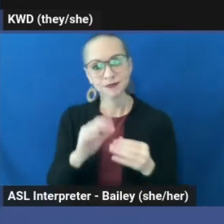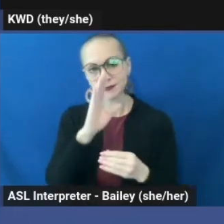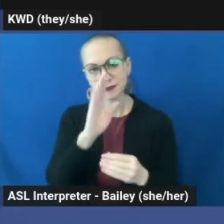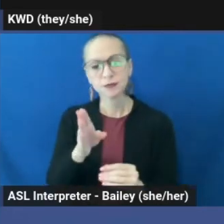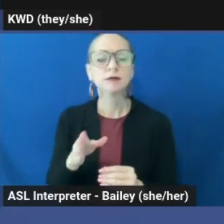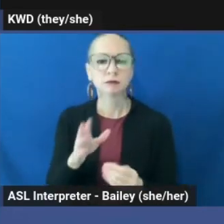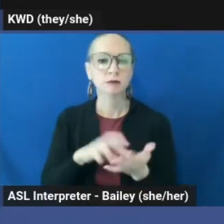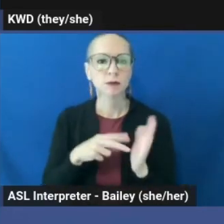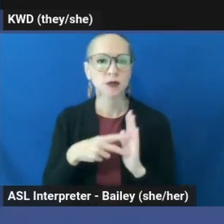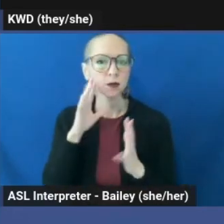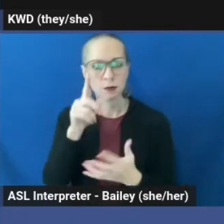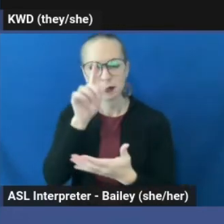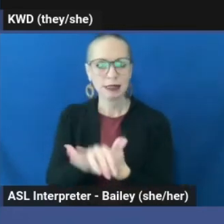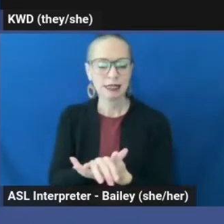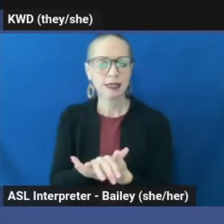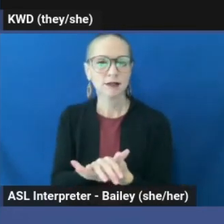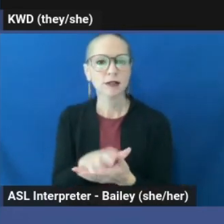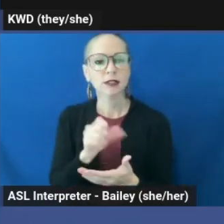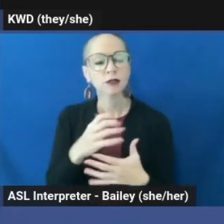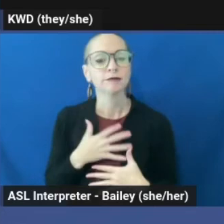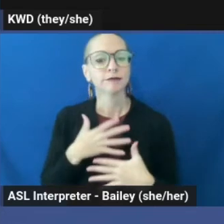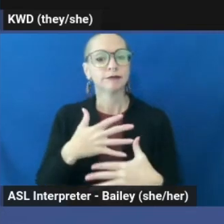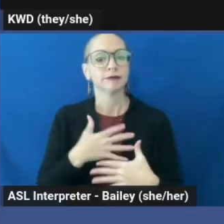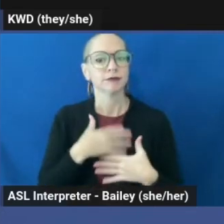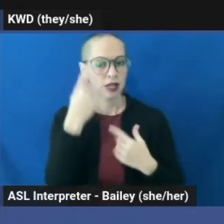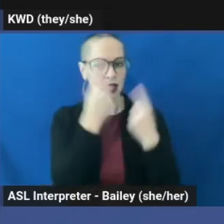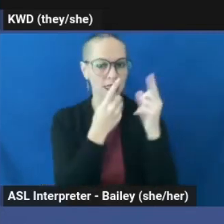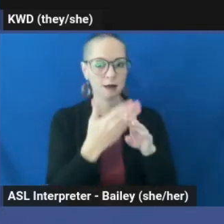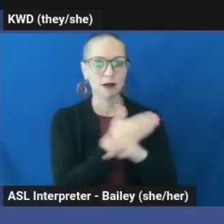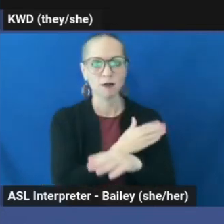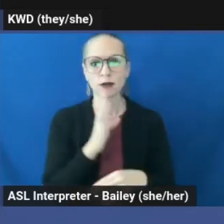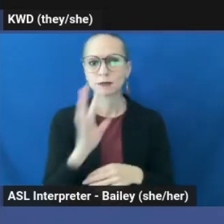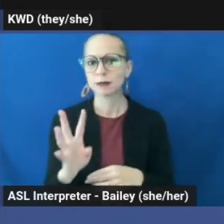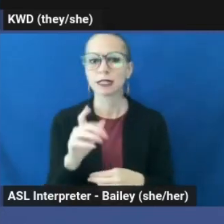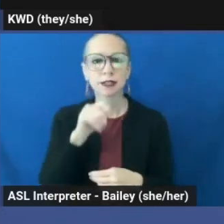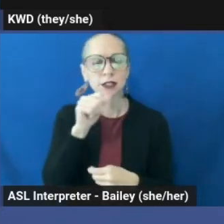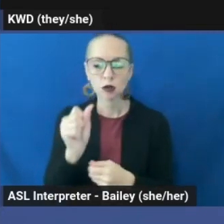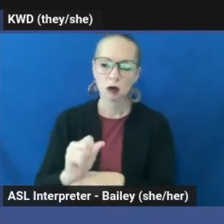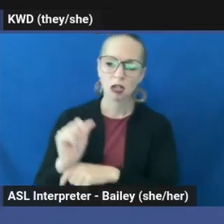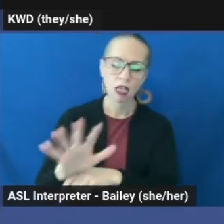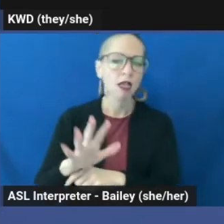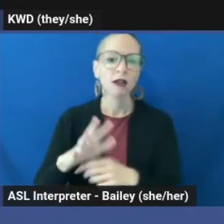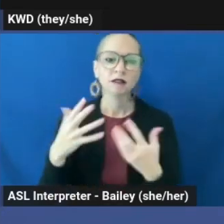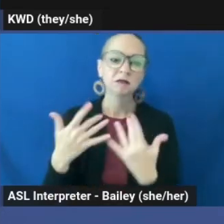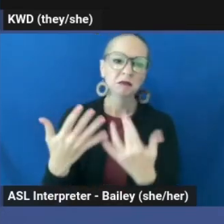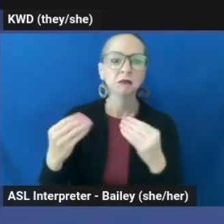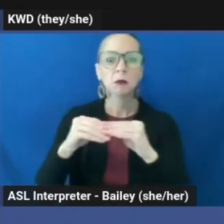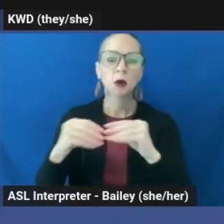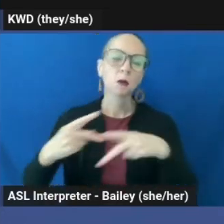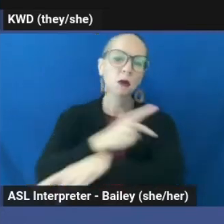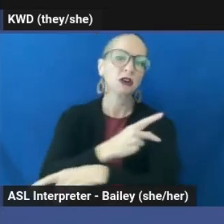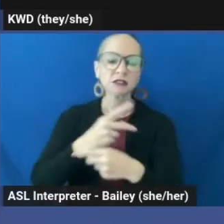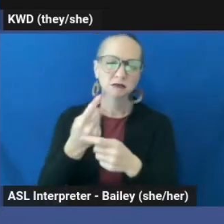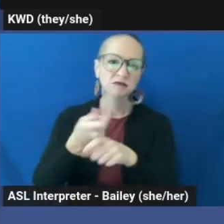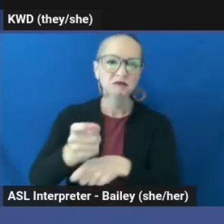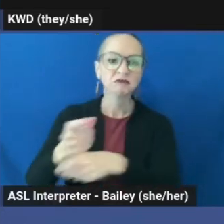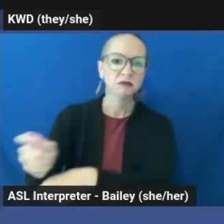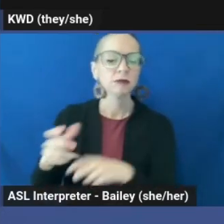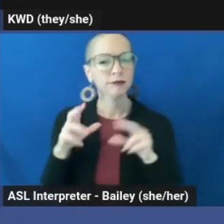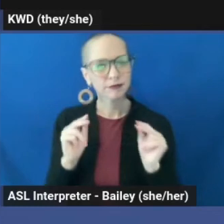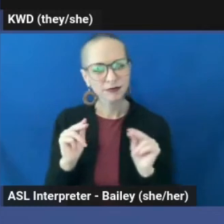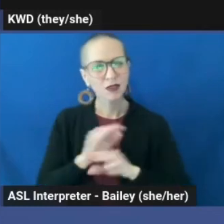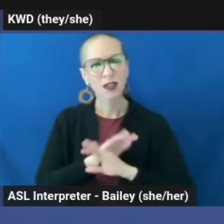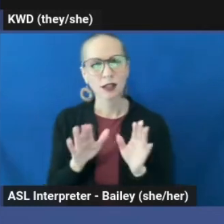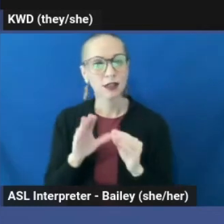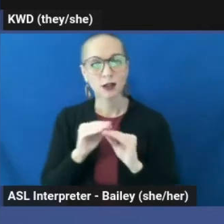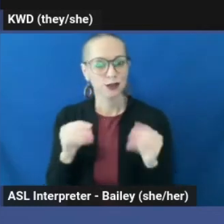breath. Continue thinking before speaking. There is no reason to ever add fuel to a hateful fire and go at your own pace. There is no timeline